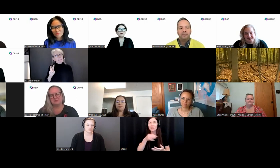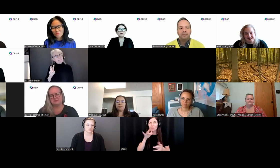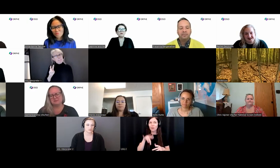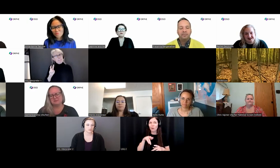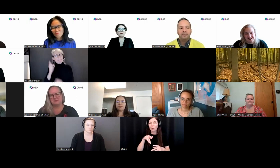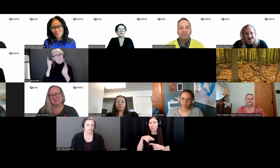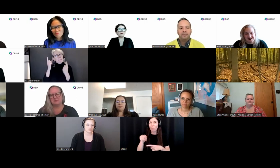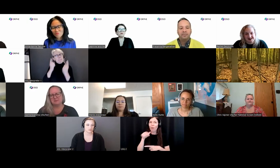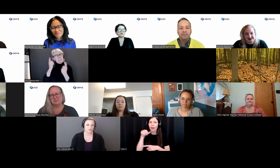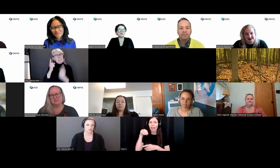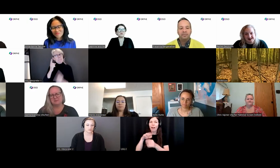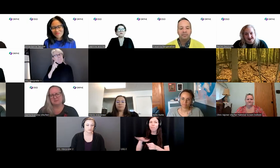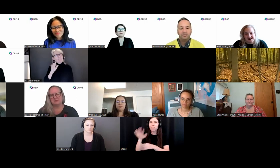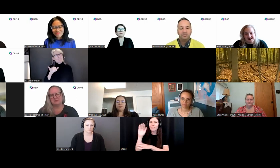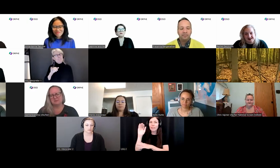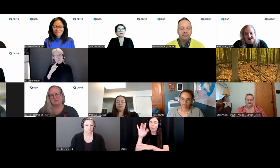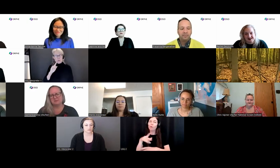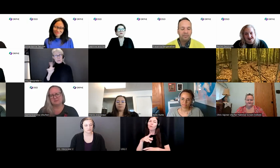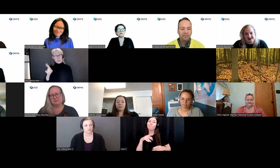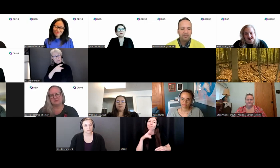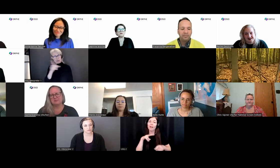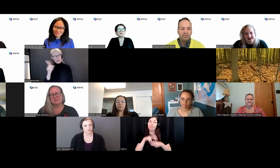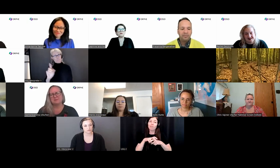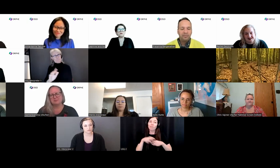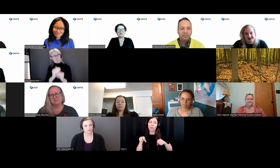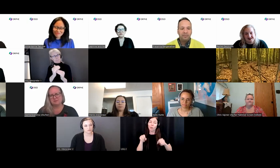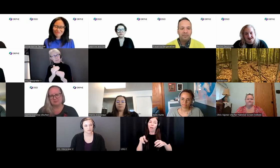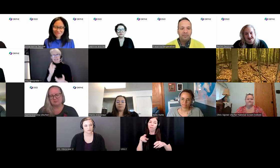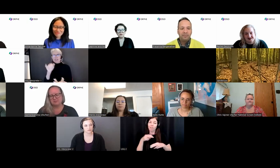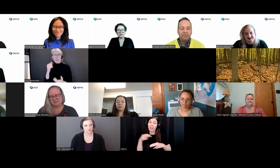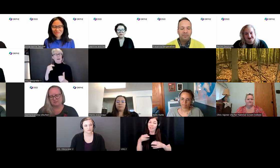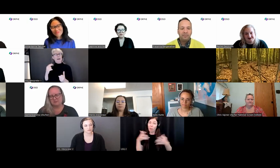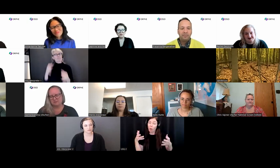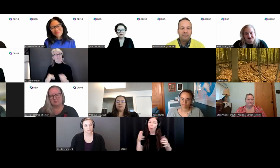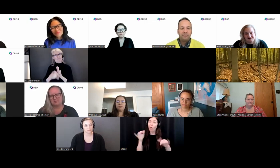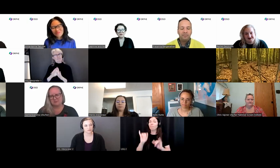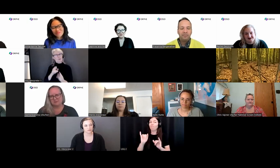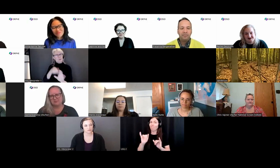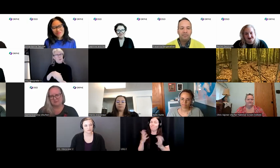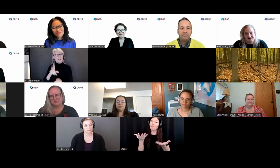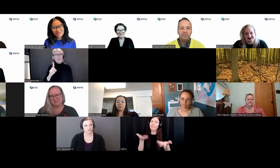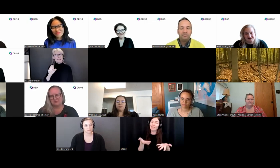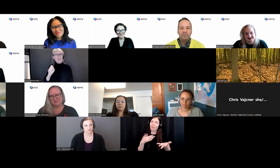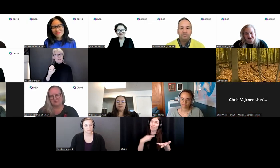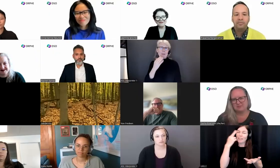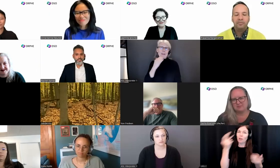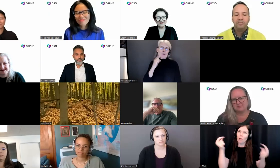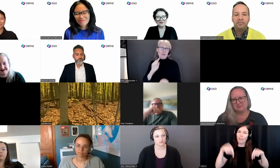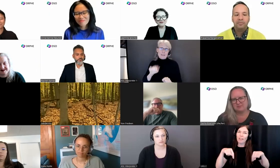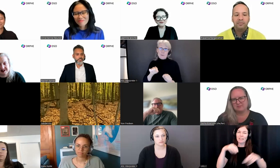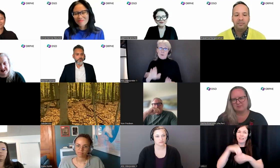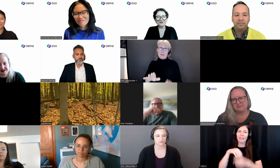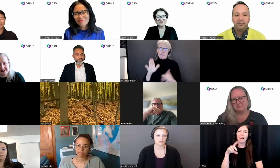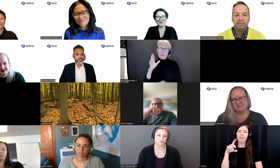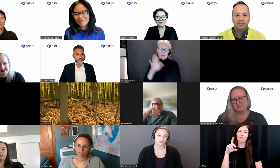And that in itself, when you think about it, is why I'm here at the DSL today. So thank you very much for the opportunity. It's a wonderful board to be a part of and I